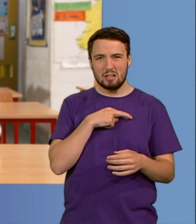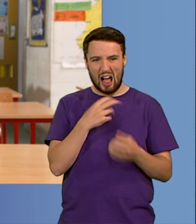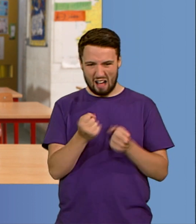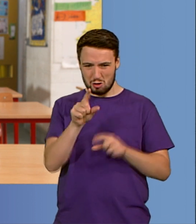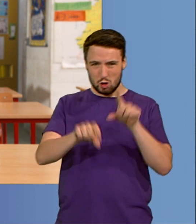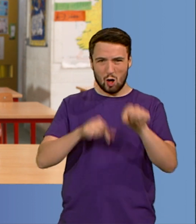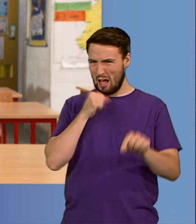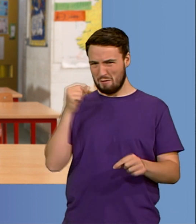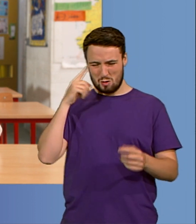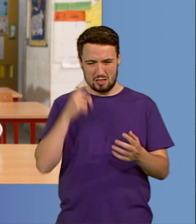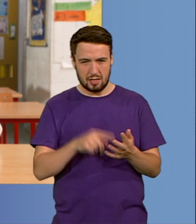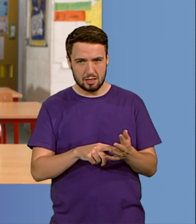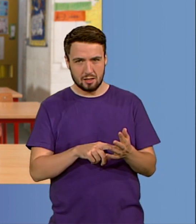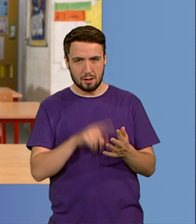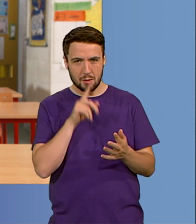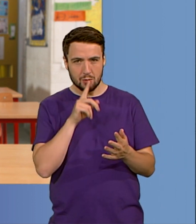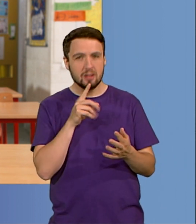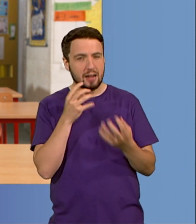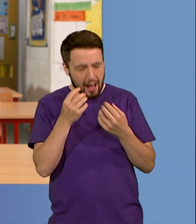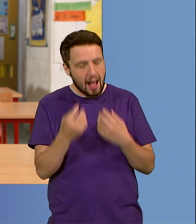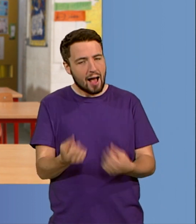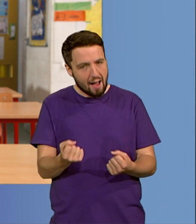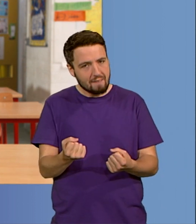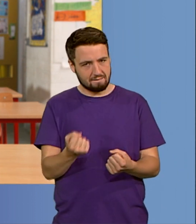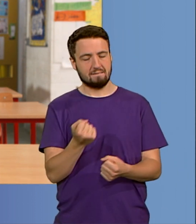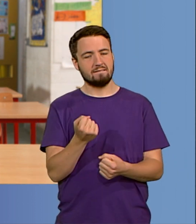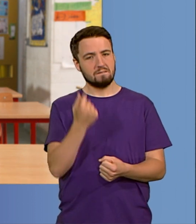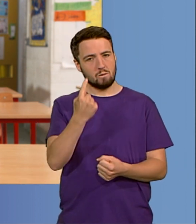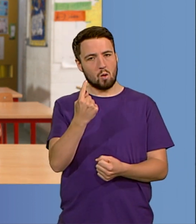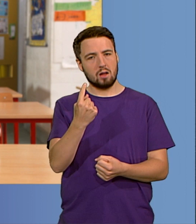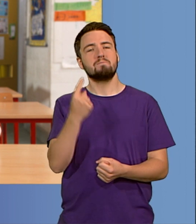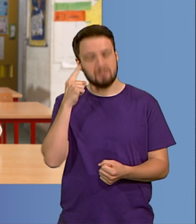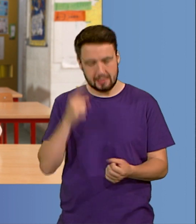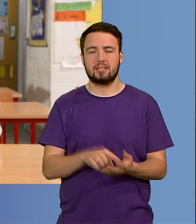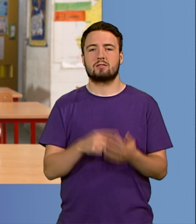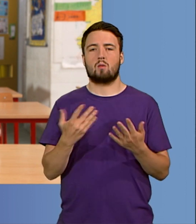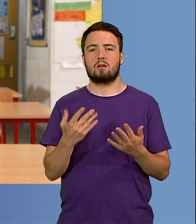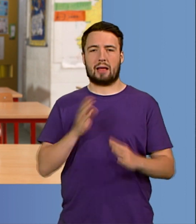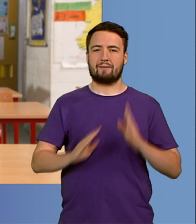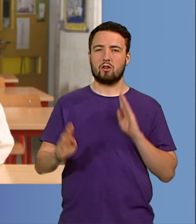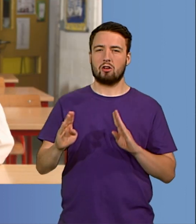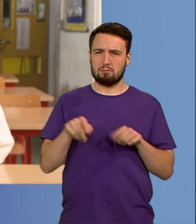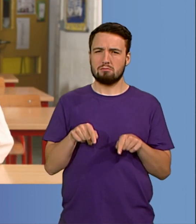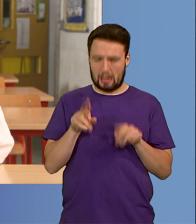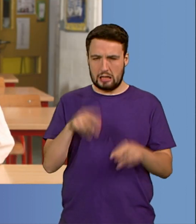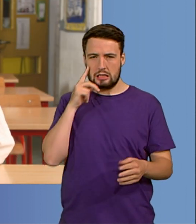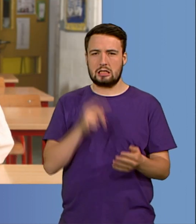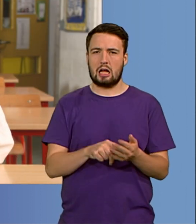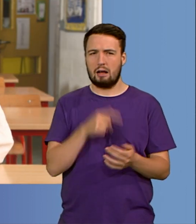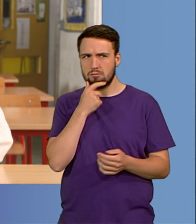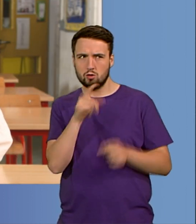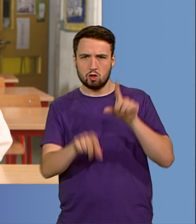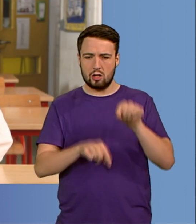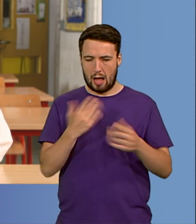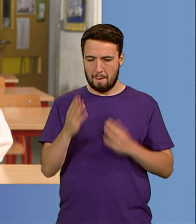get to choose is how we behave to ourselves and to each other. And going into school